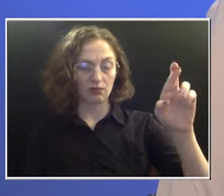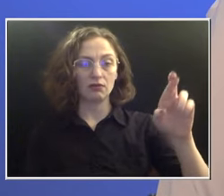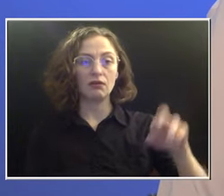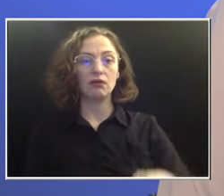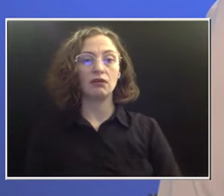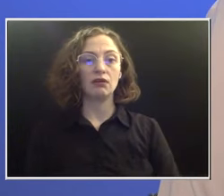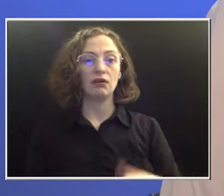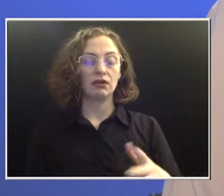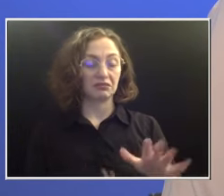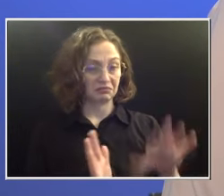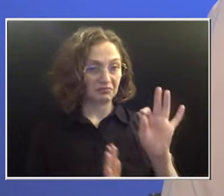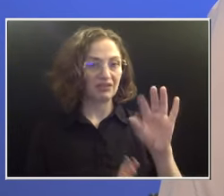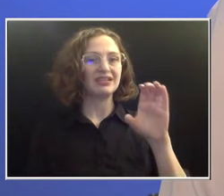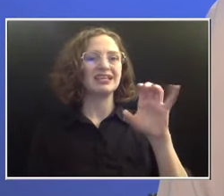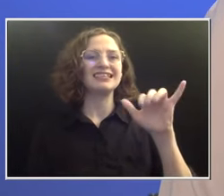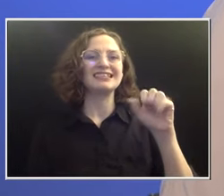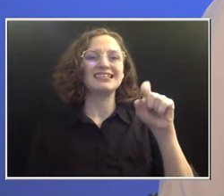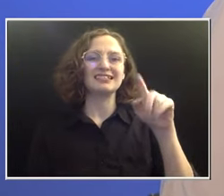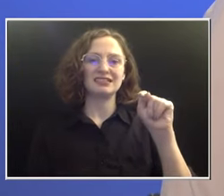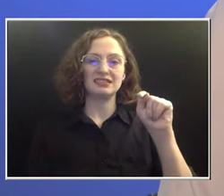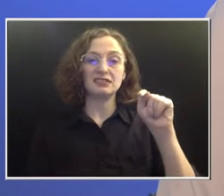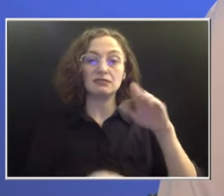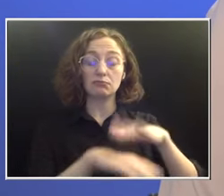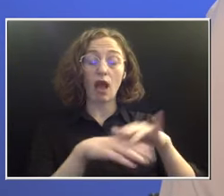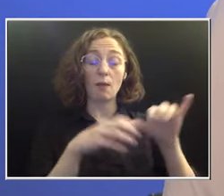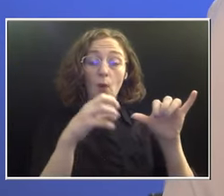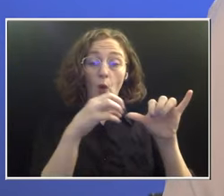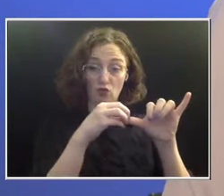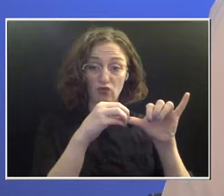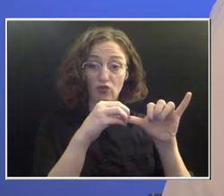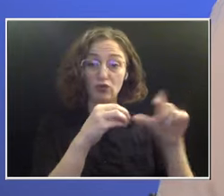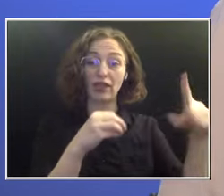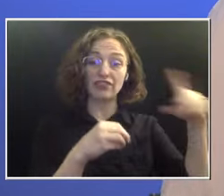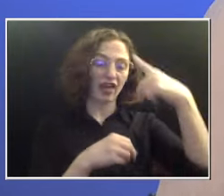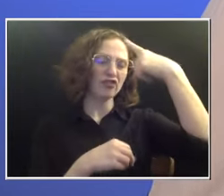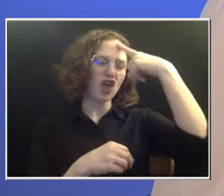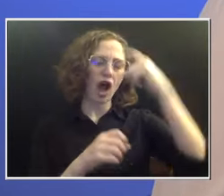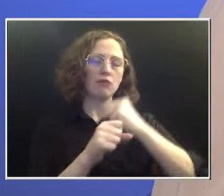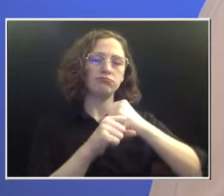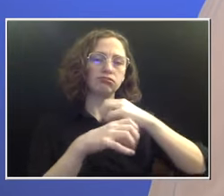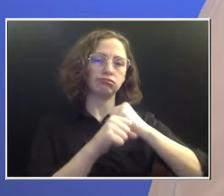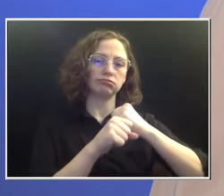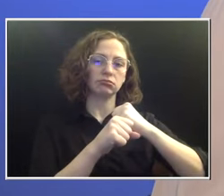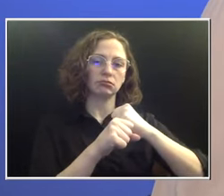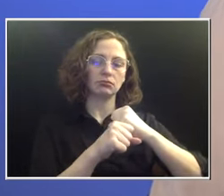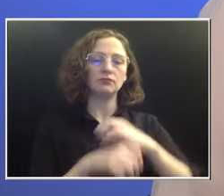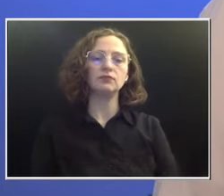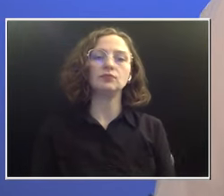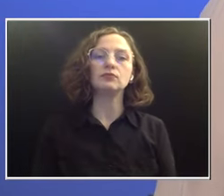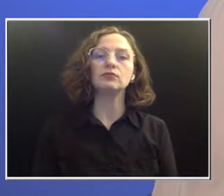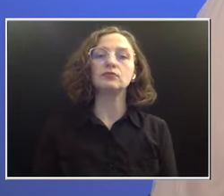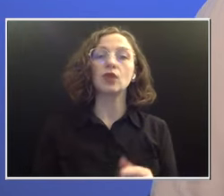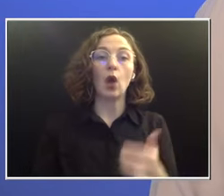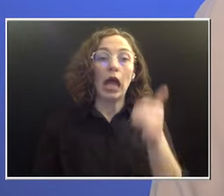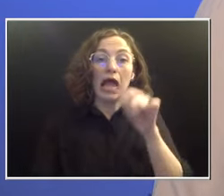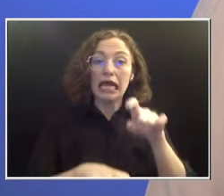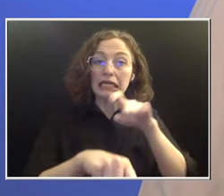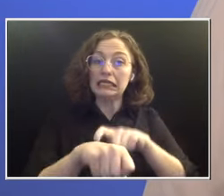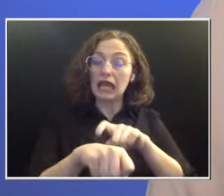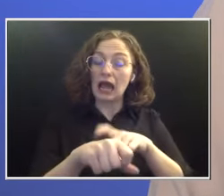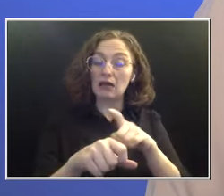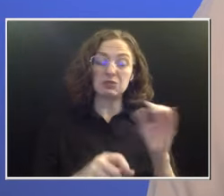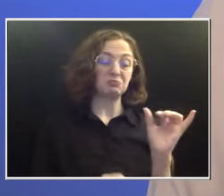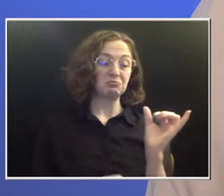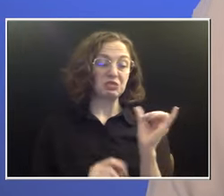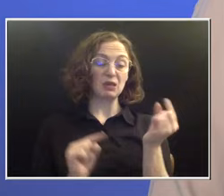my ovary that they thought had burst, and that was causing my pain. So, anytime I had pain similar to that, that's just kind of what